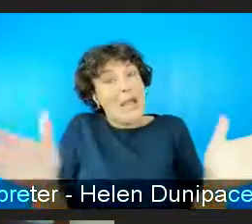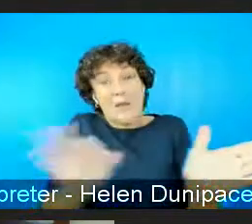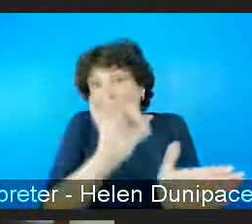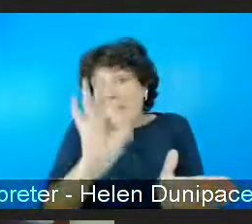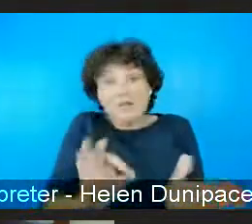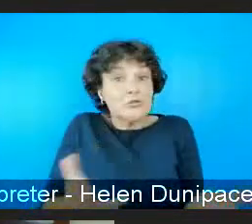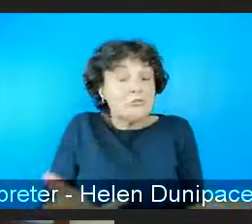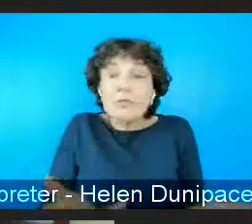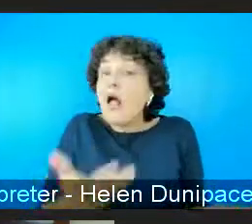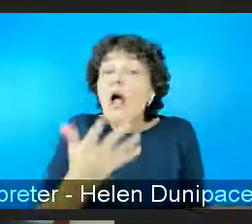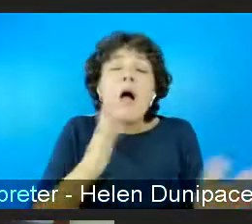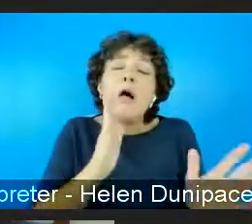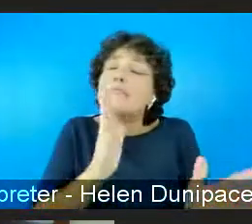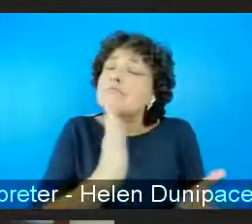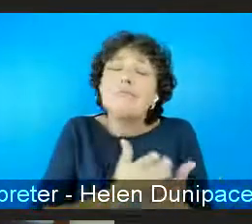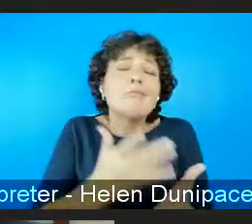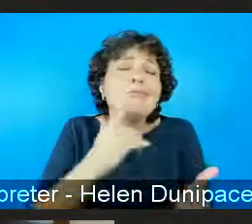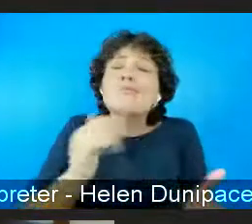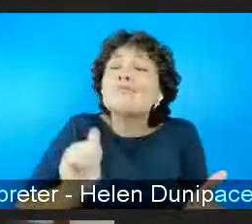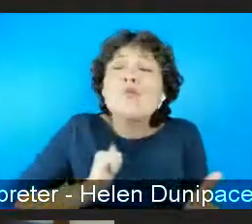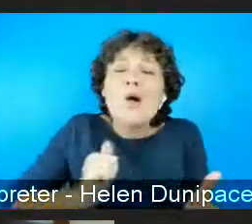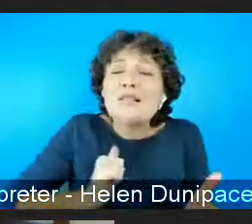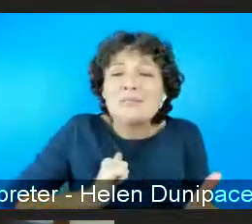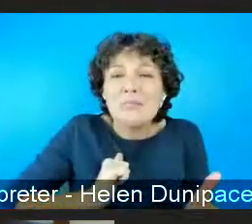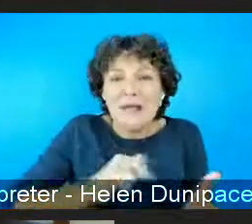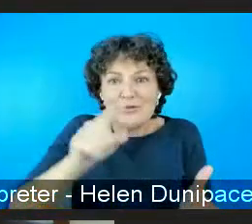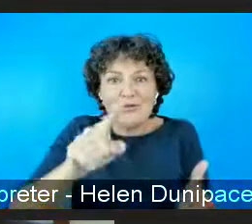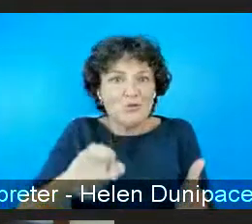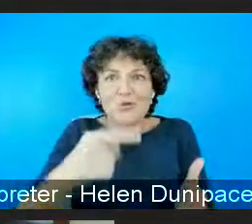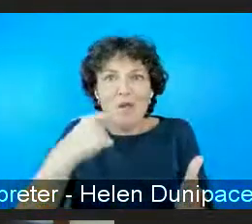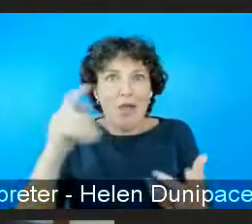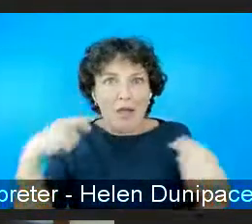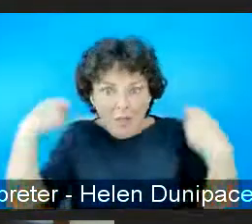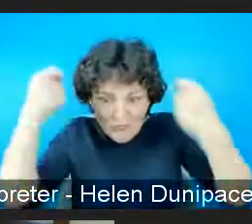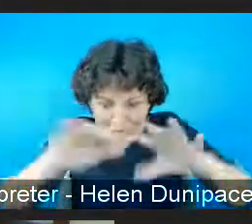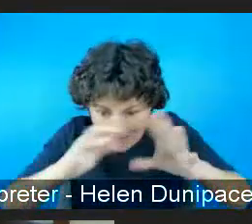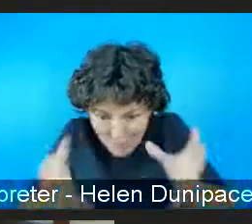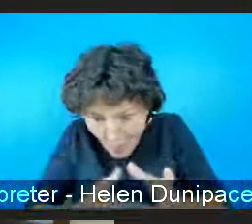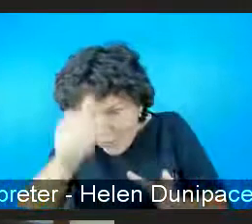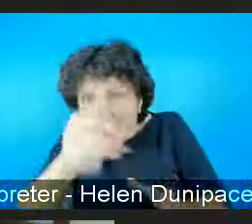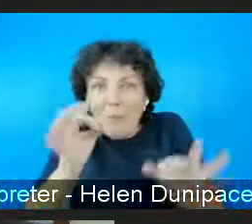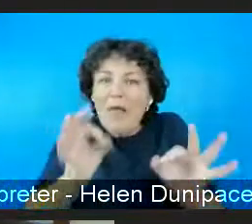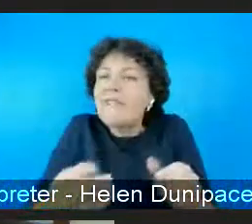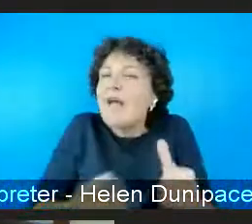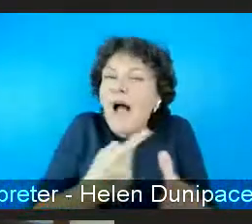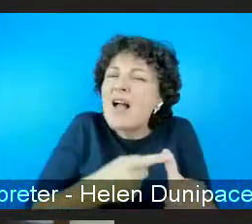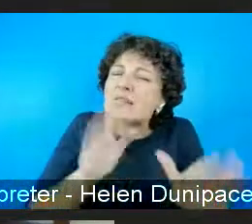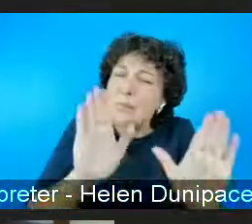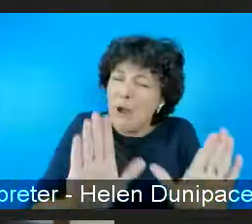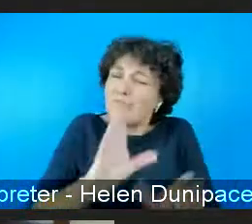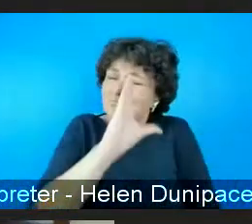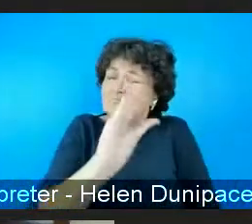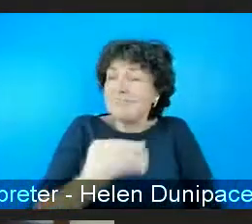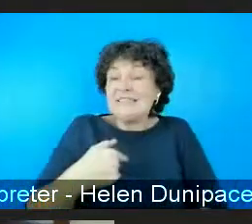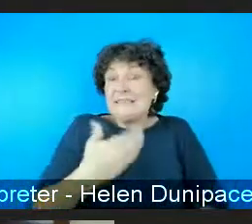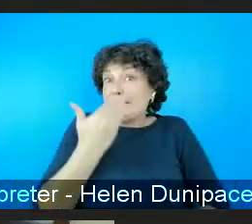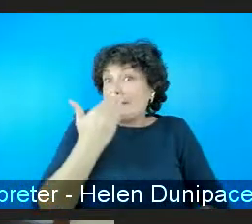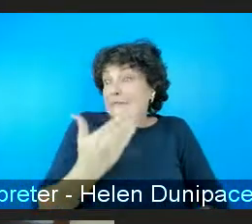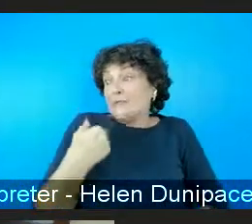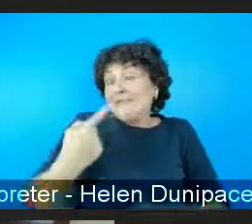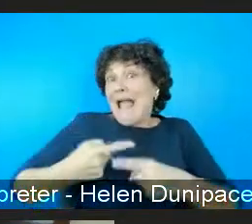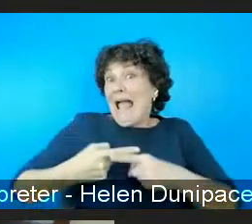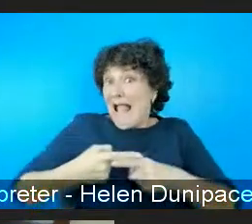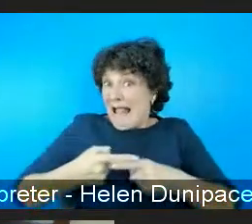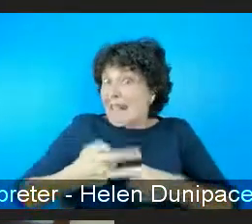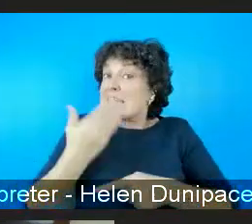you know I'm not expecting a you know crystal clear answer from anybody really but um in England apparently the scale of sexual